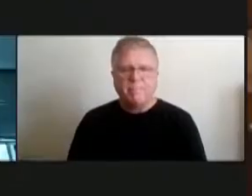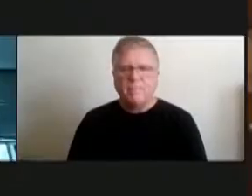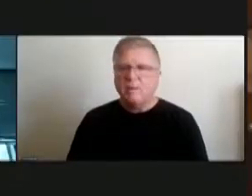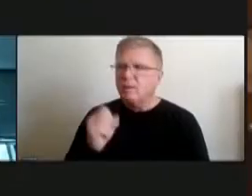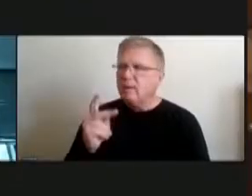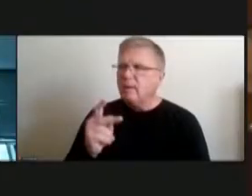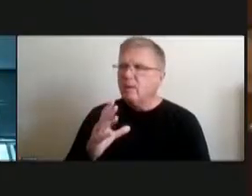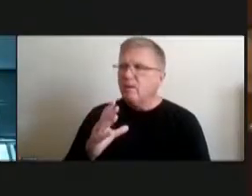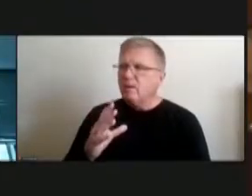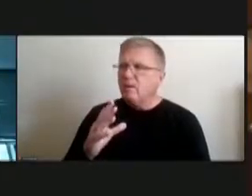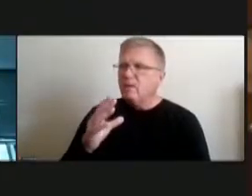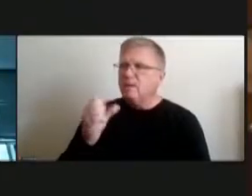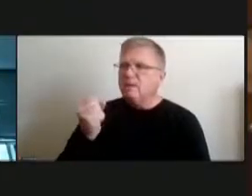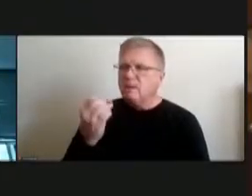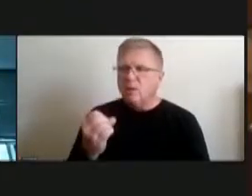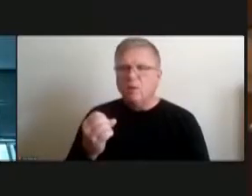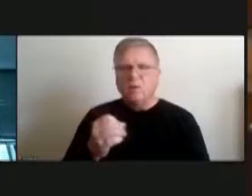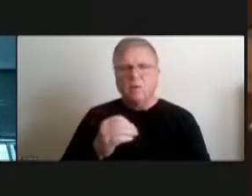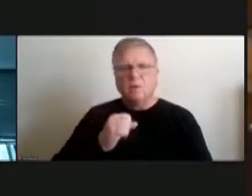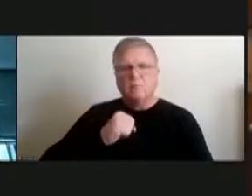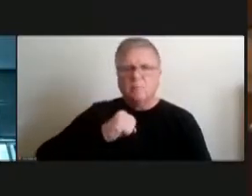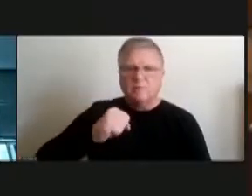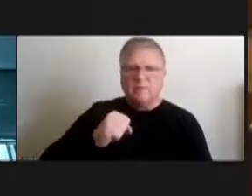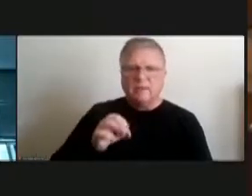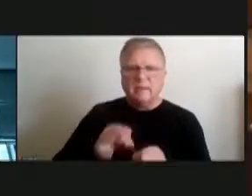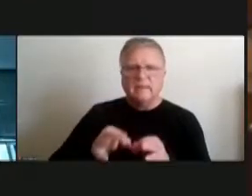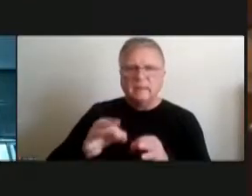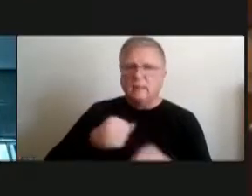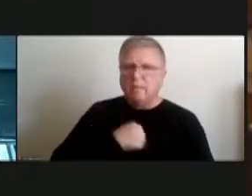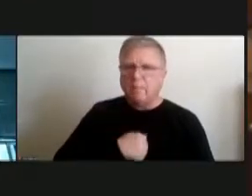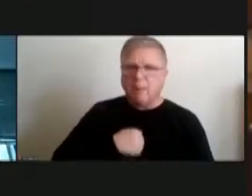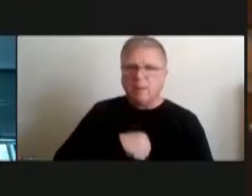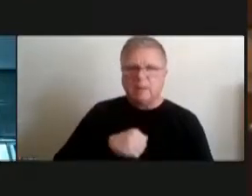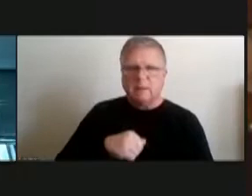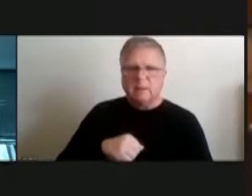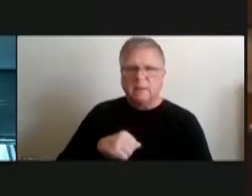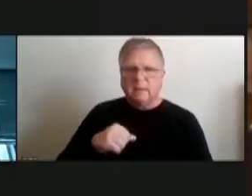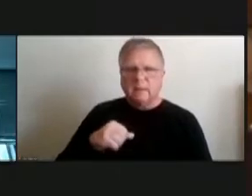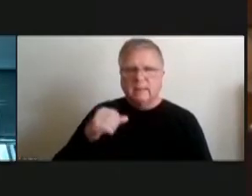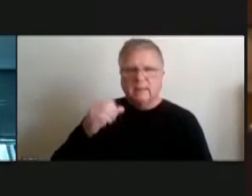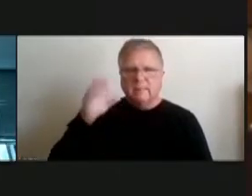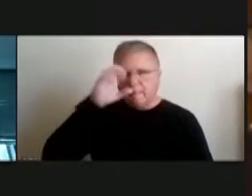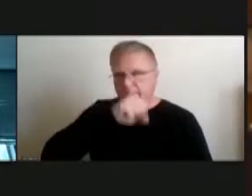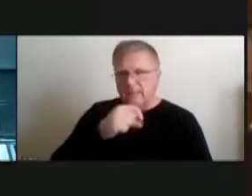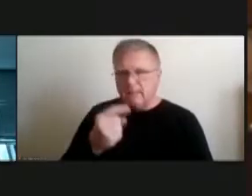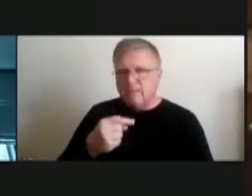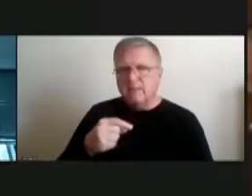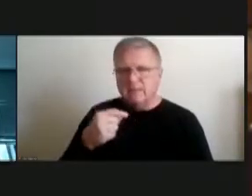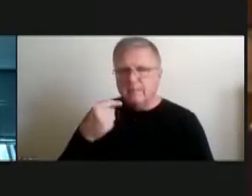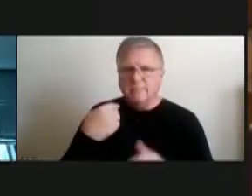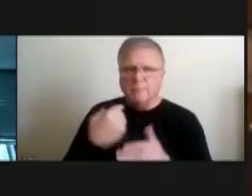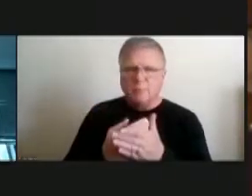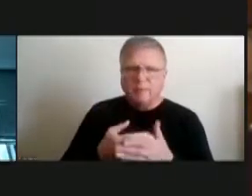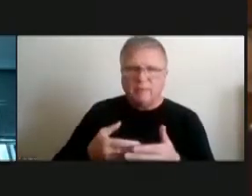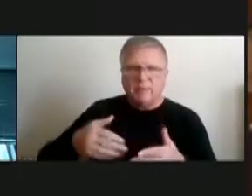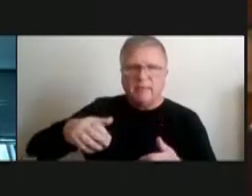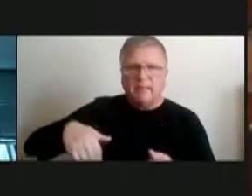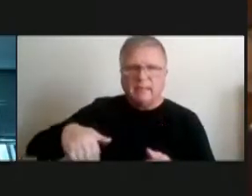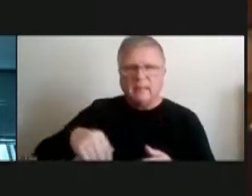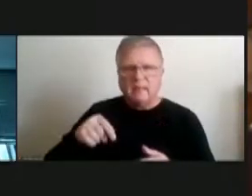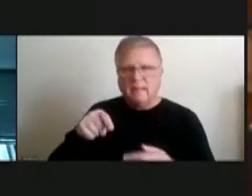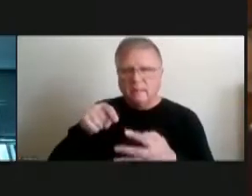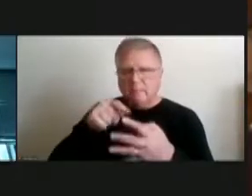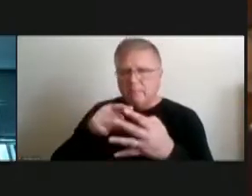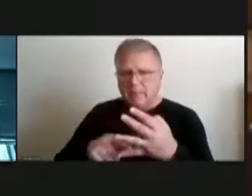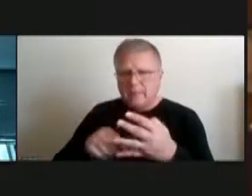apologize if i missed this i walked in a couple minutes late the these added positions is what